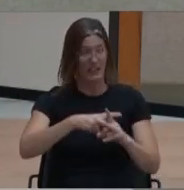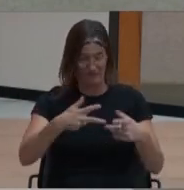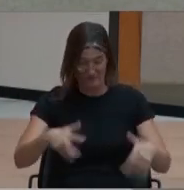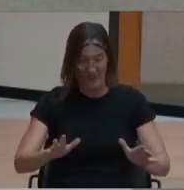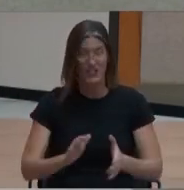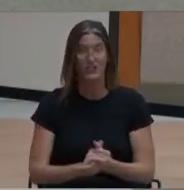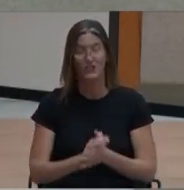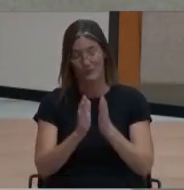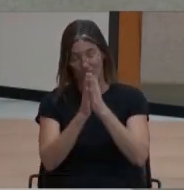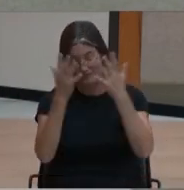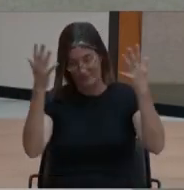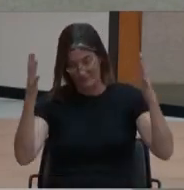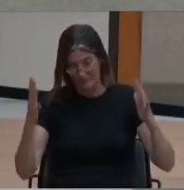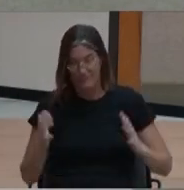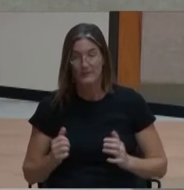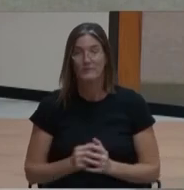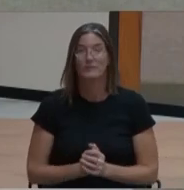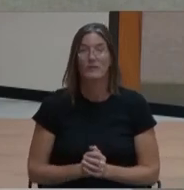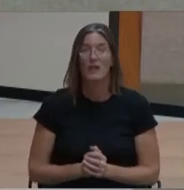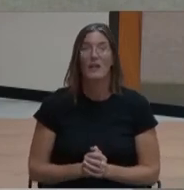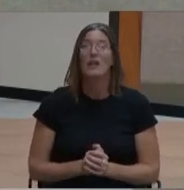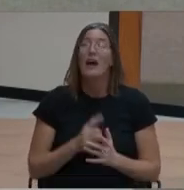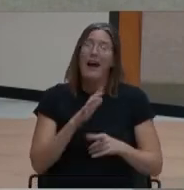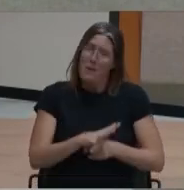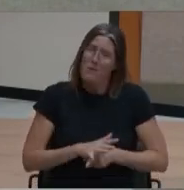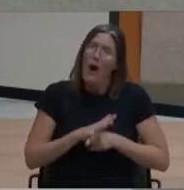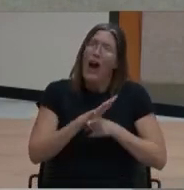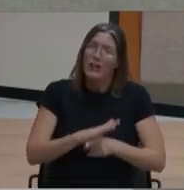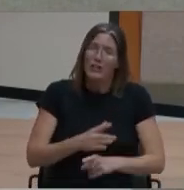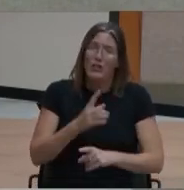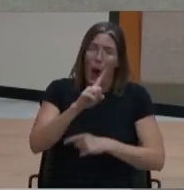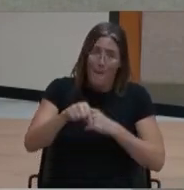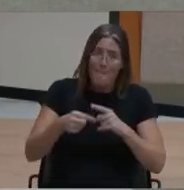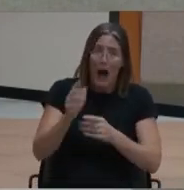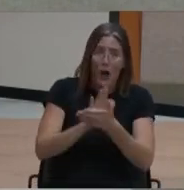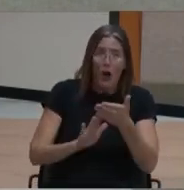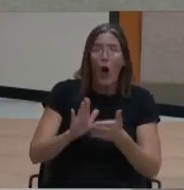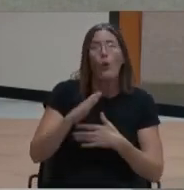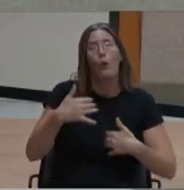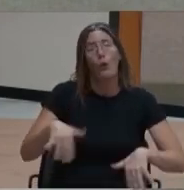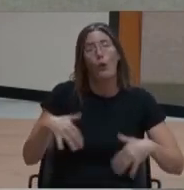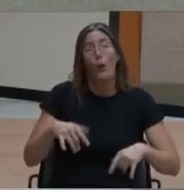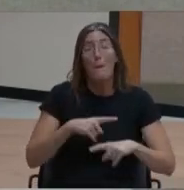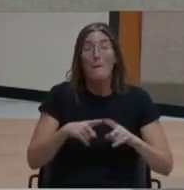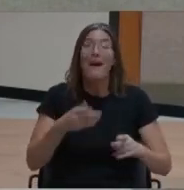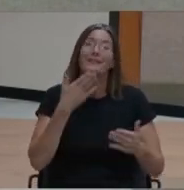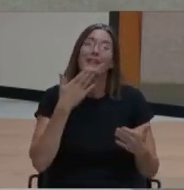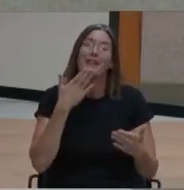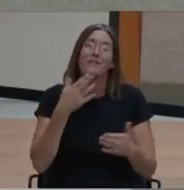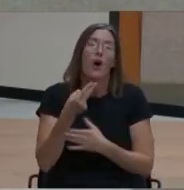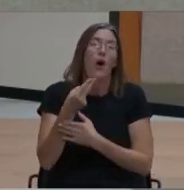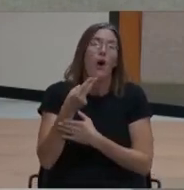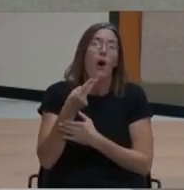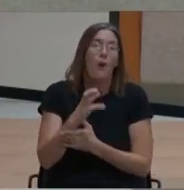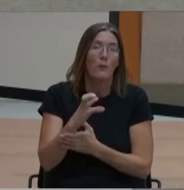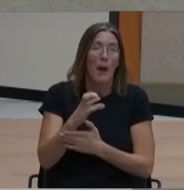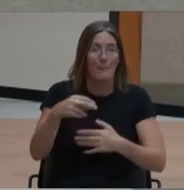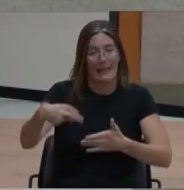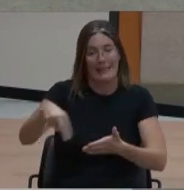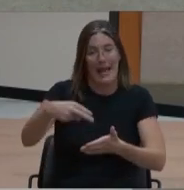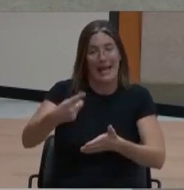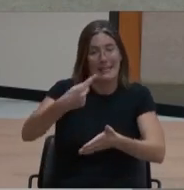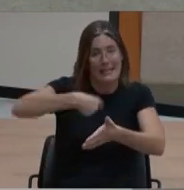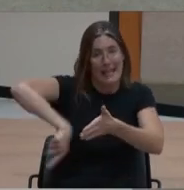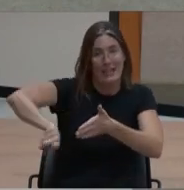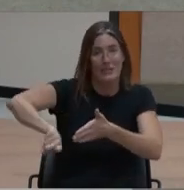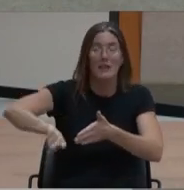The pressures of college are on for our seniors, but thankfully we have our homecoming dance next week to give us an opportunity to let loose